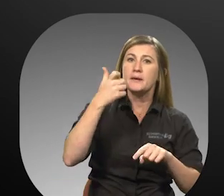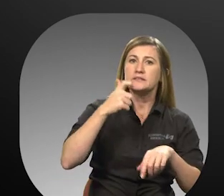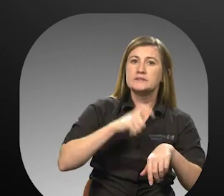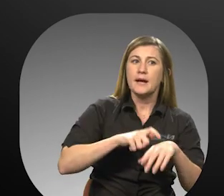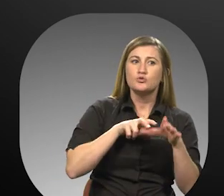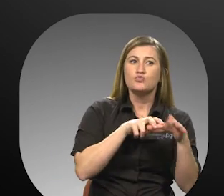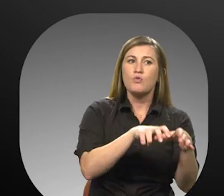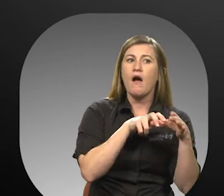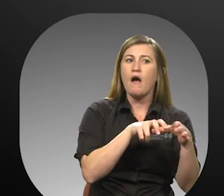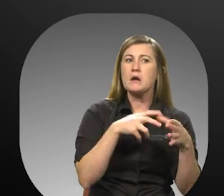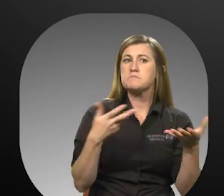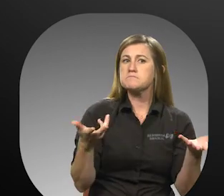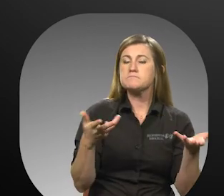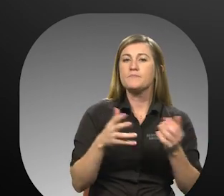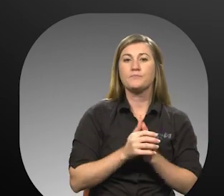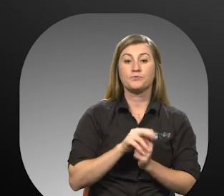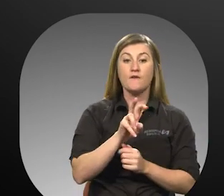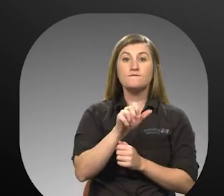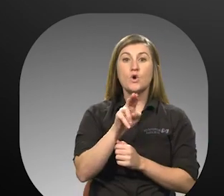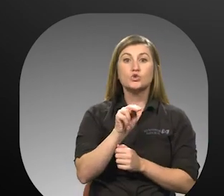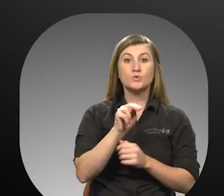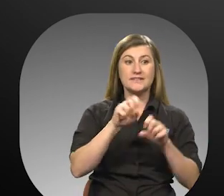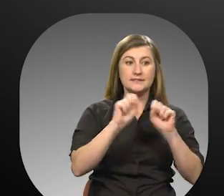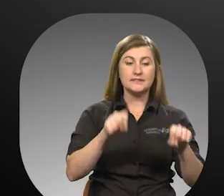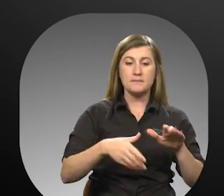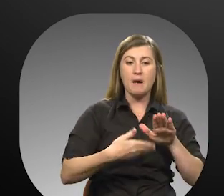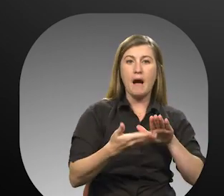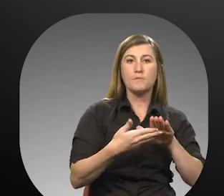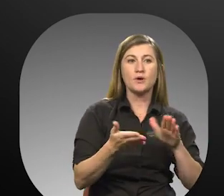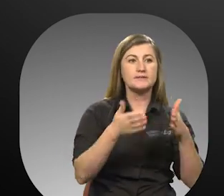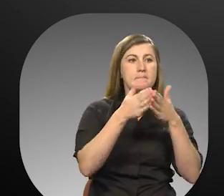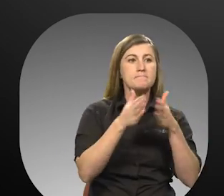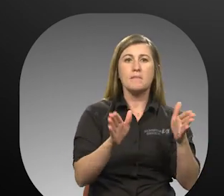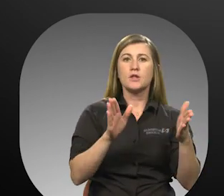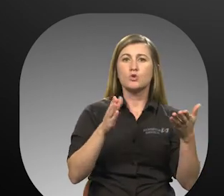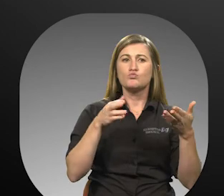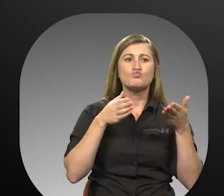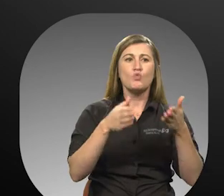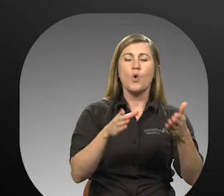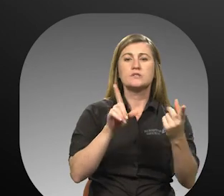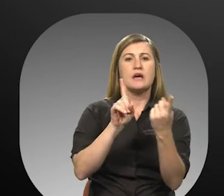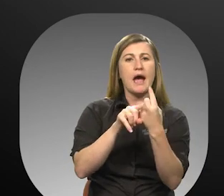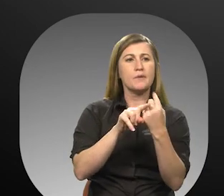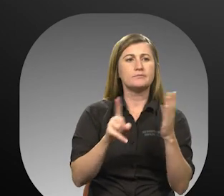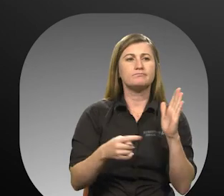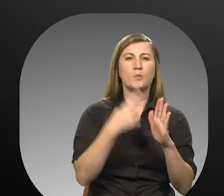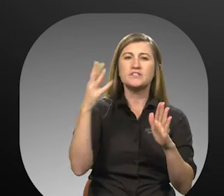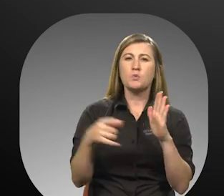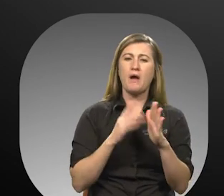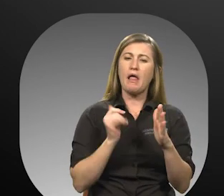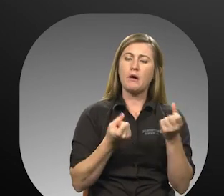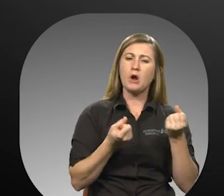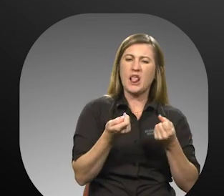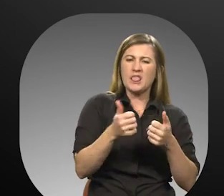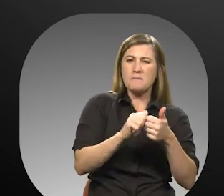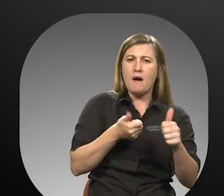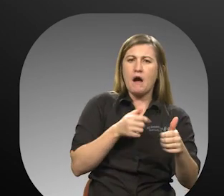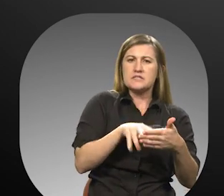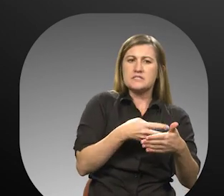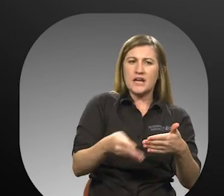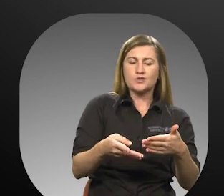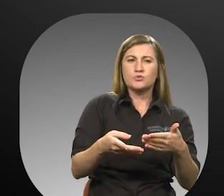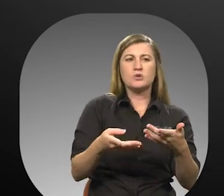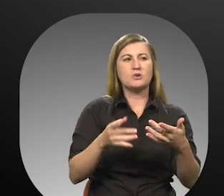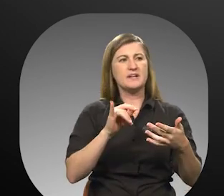system? The Votran system operates on public roads and highways. Occasionally our vehicles will run behind schedule during